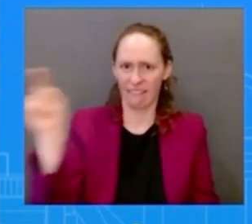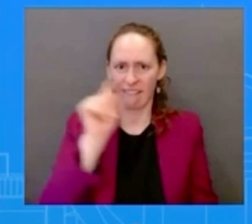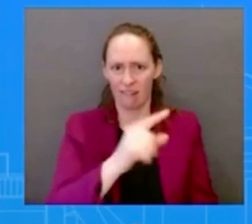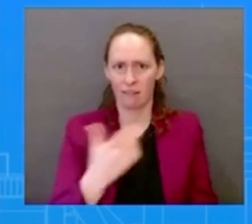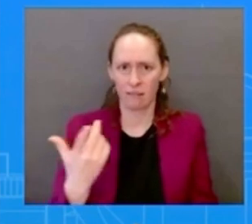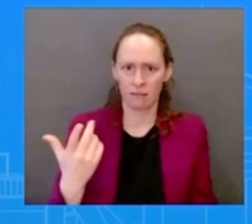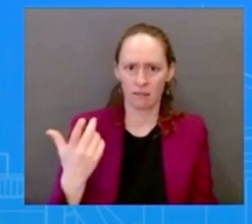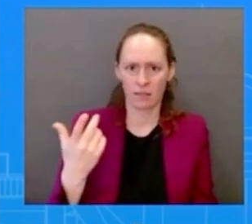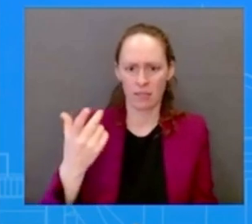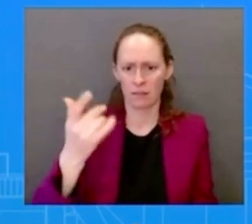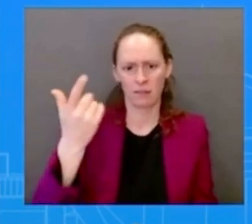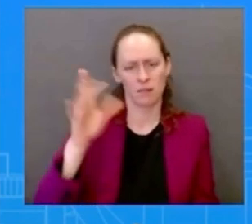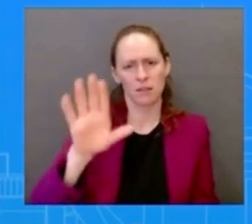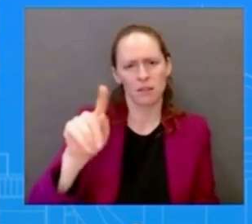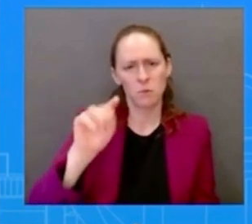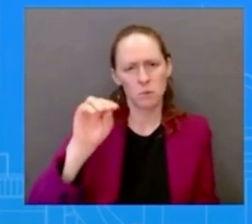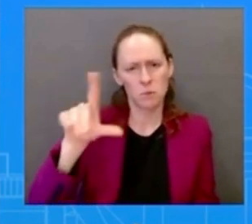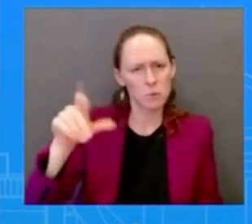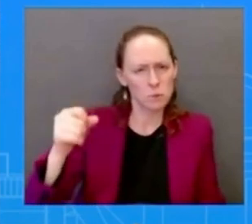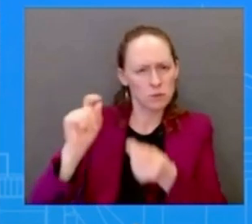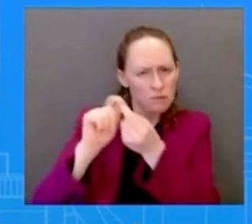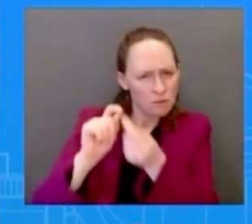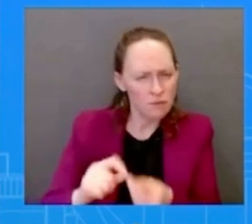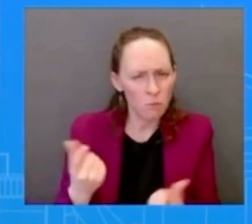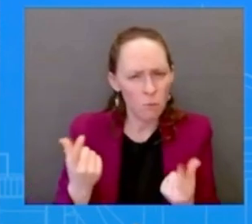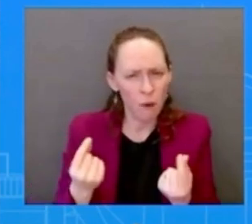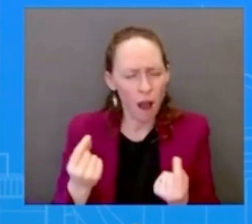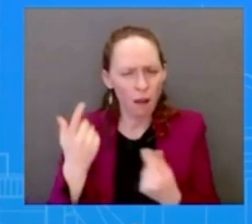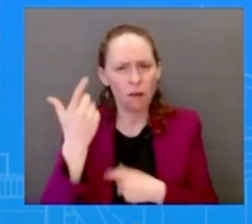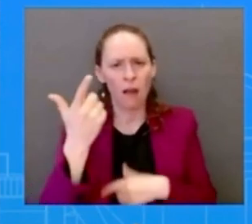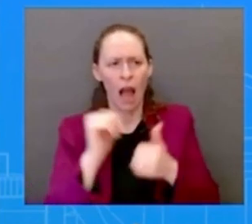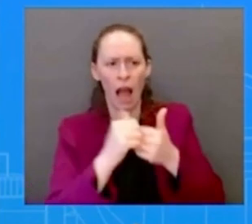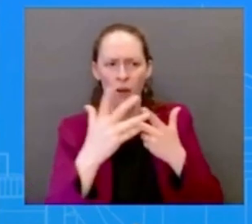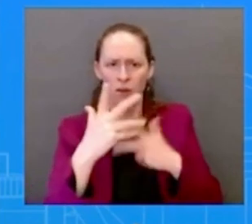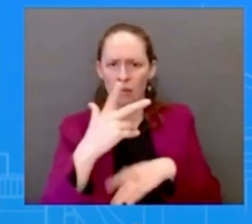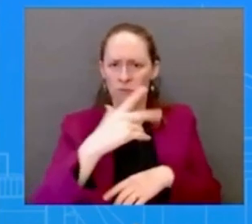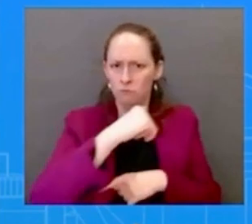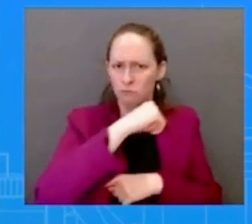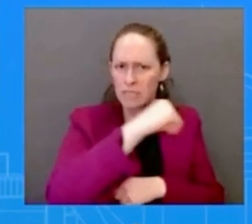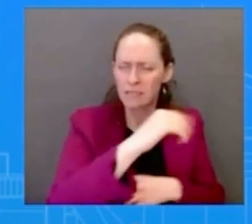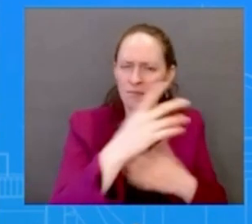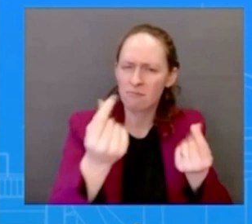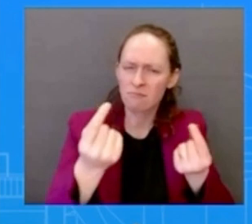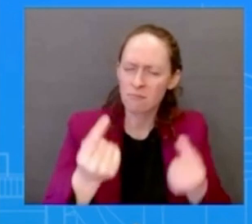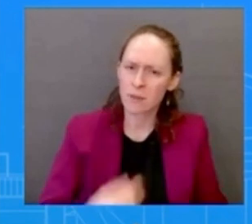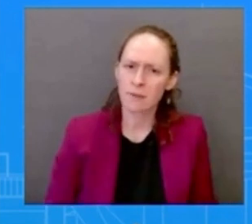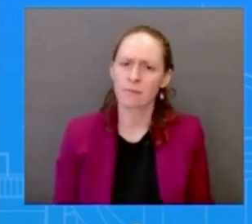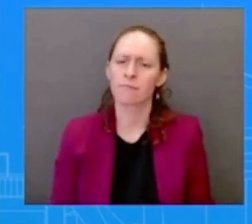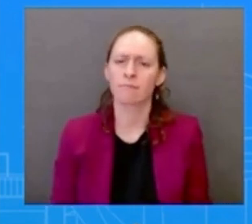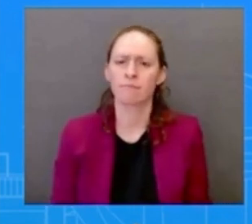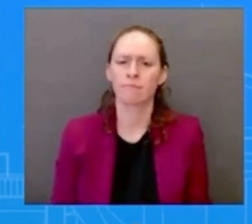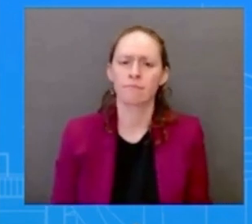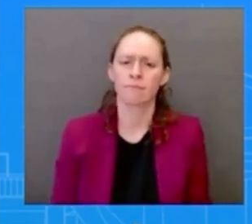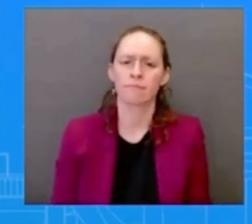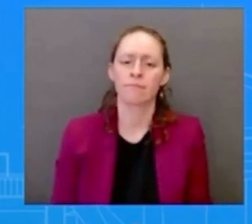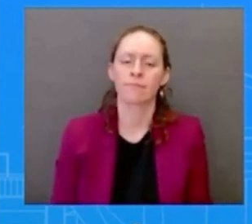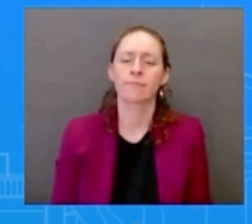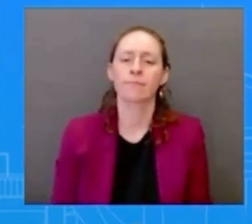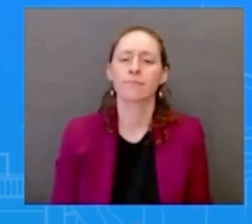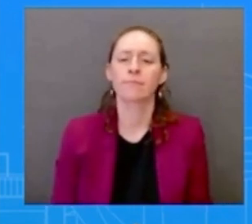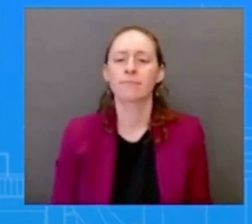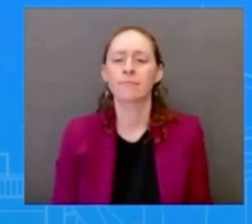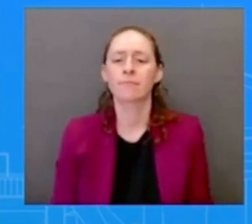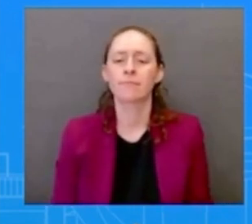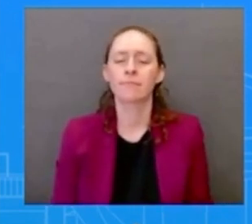push back against a further concentration in this critical so look as it relates to specific banks and institutions you know i would i would